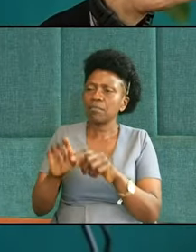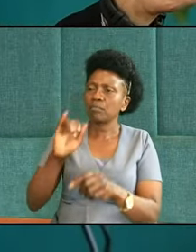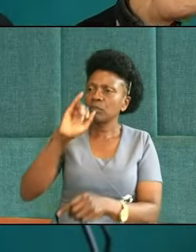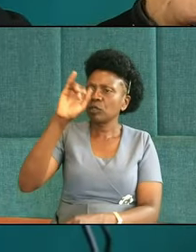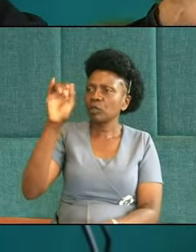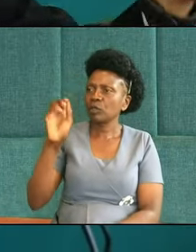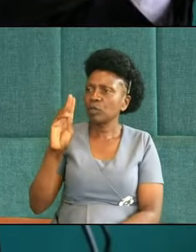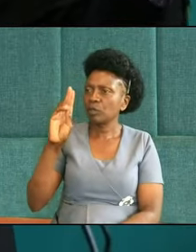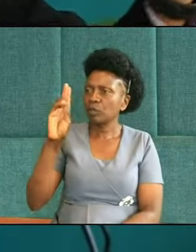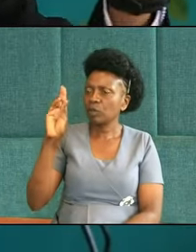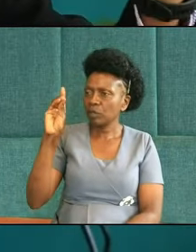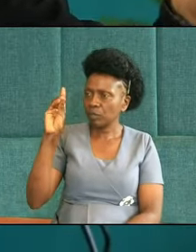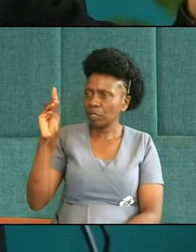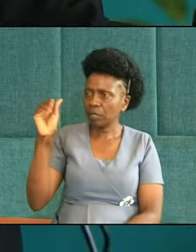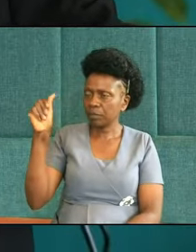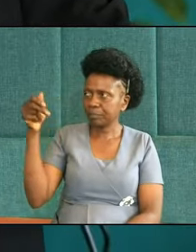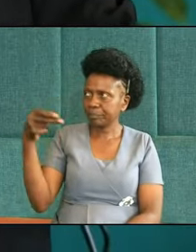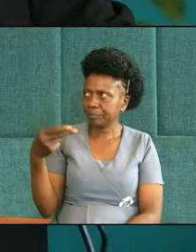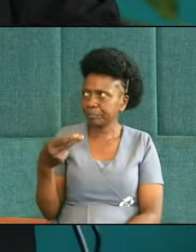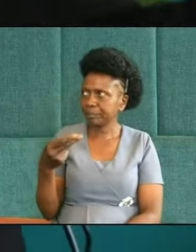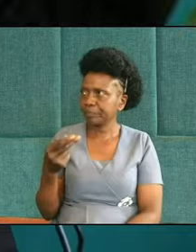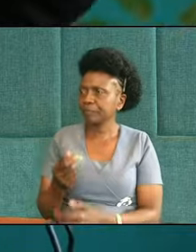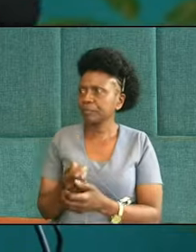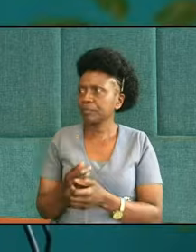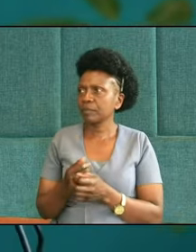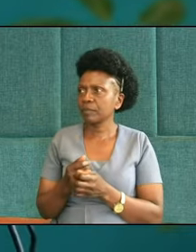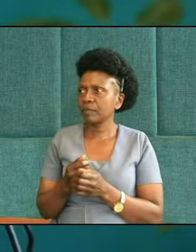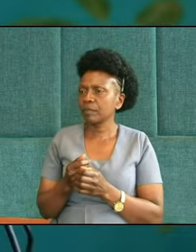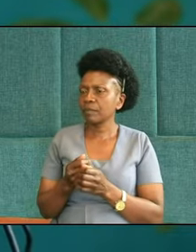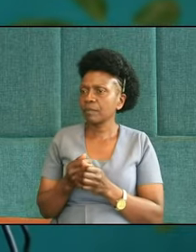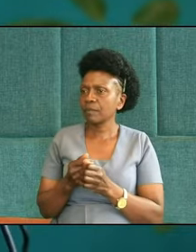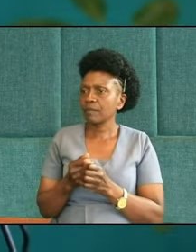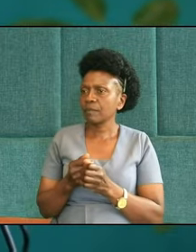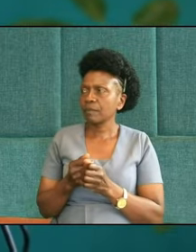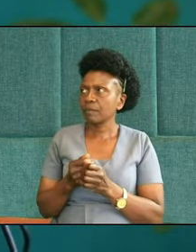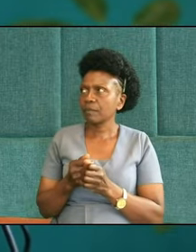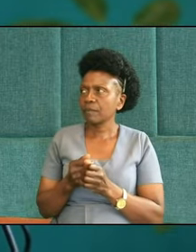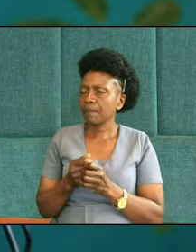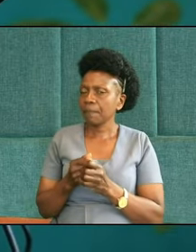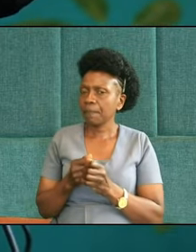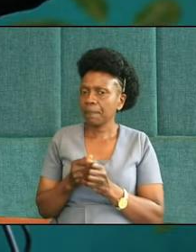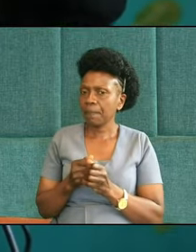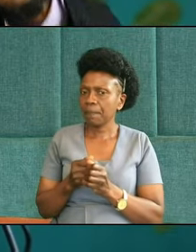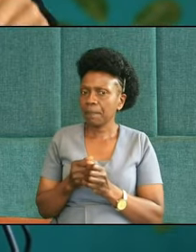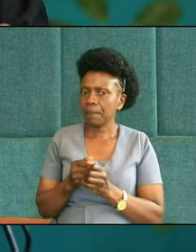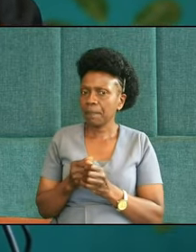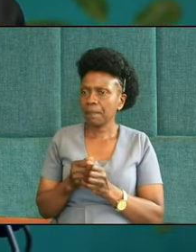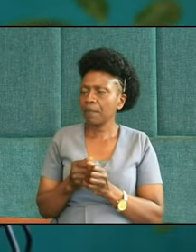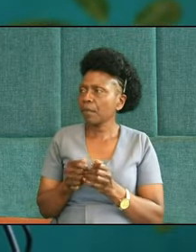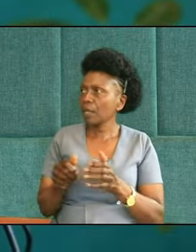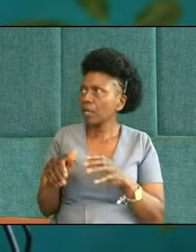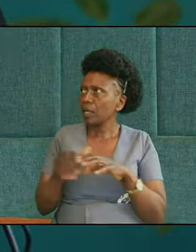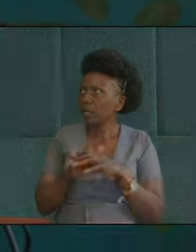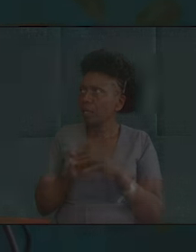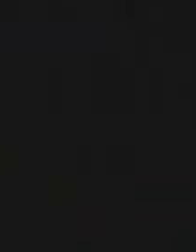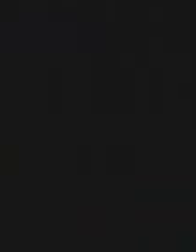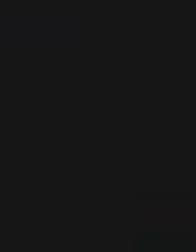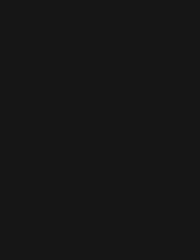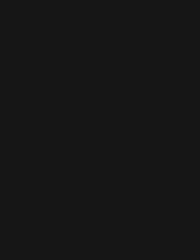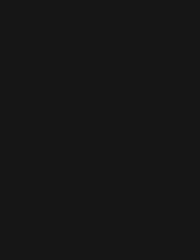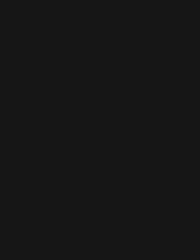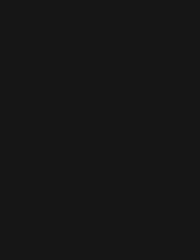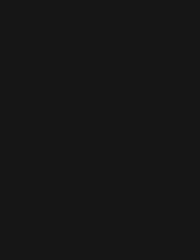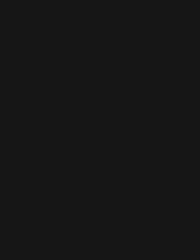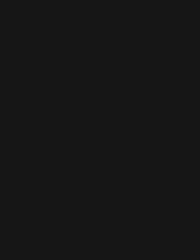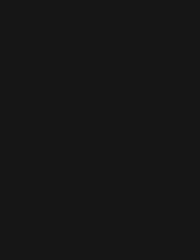amazing, and that was not the end of the story, because less than two years later, he wrote this to me, March 17, 2015, Cliff wrote, hi Ron,